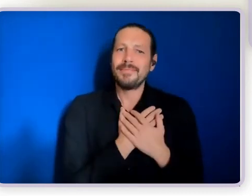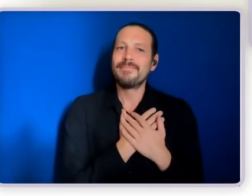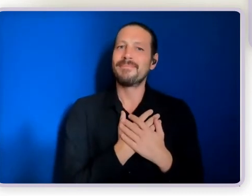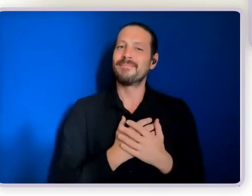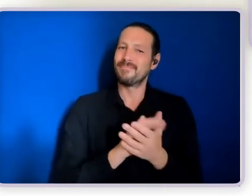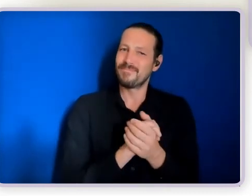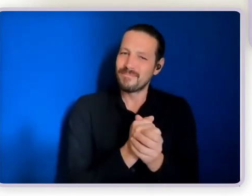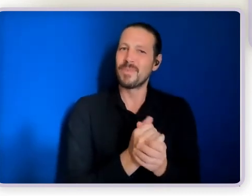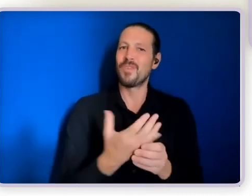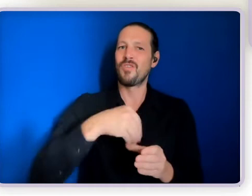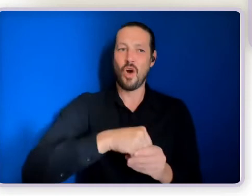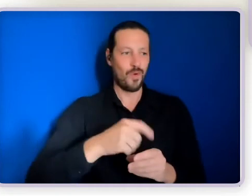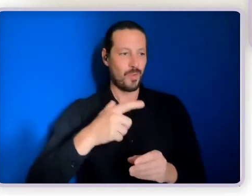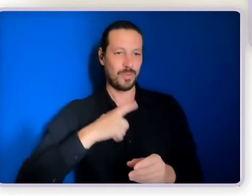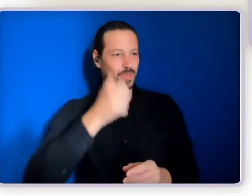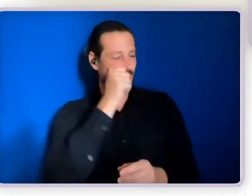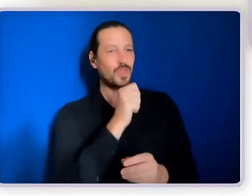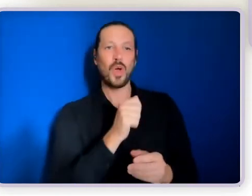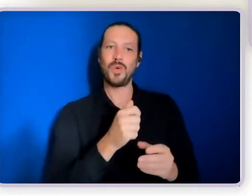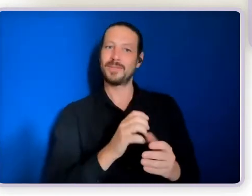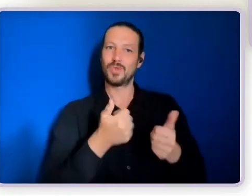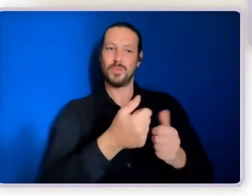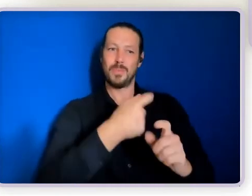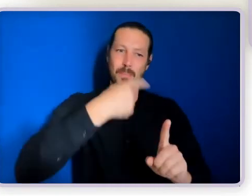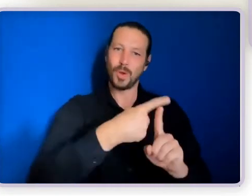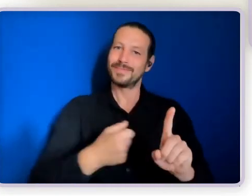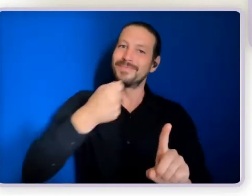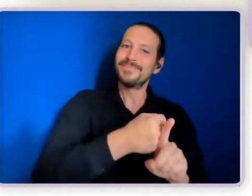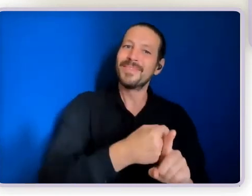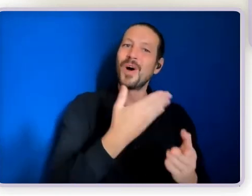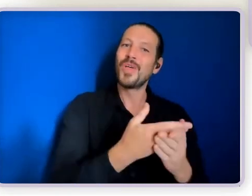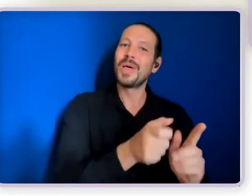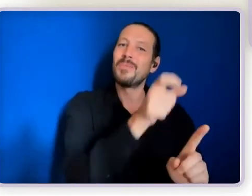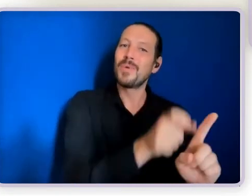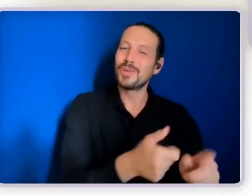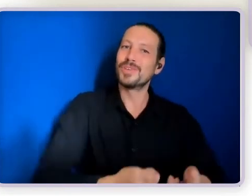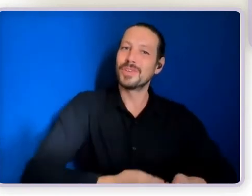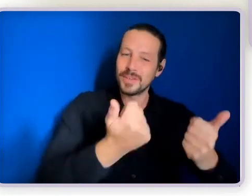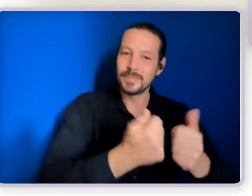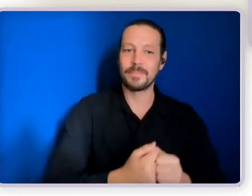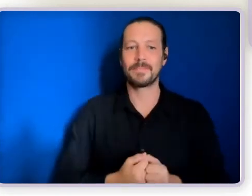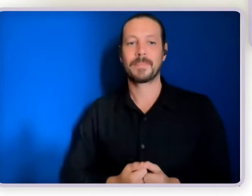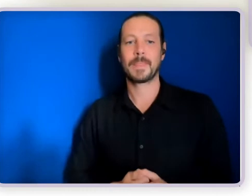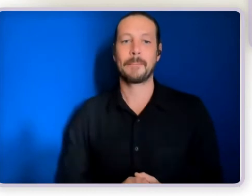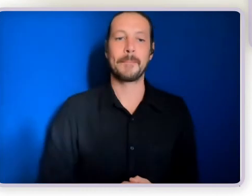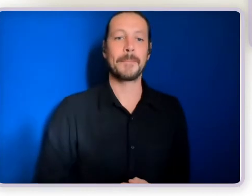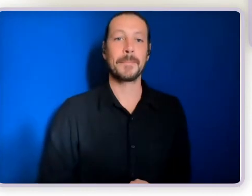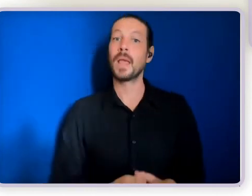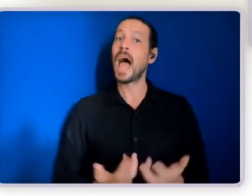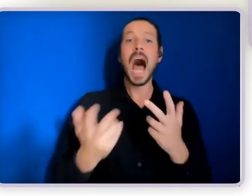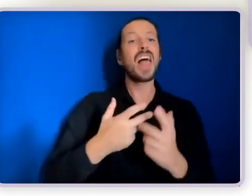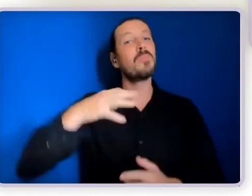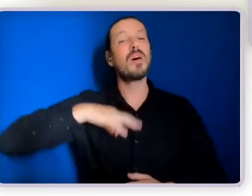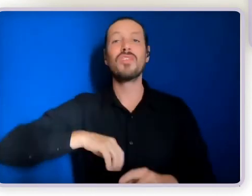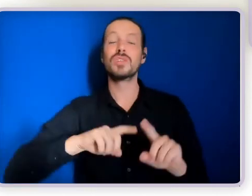some of the other benefits is that having an ongoing structure and also facilitation can really help